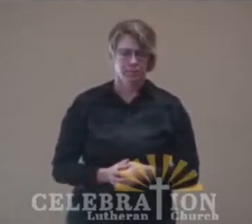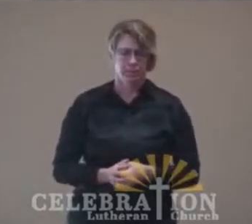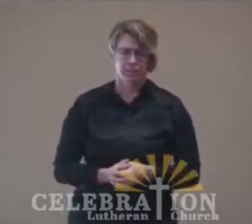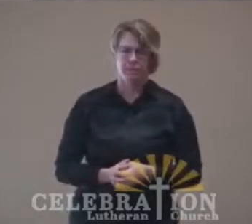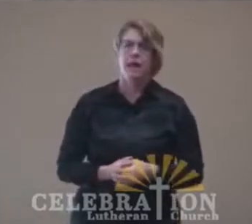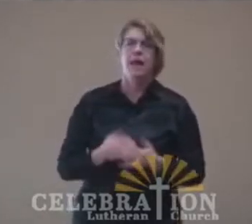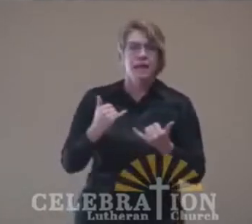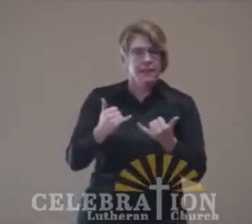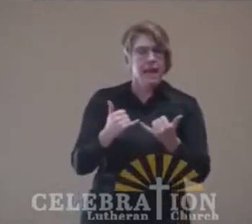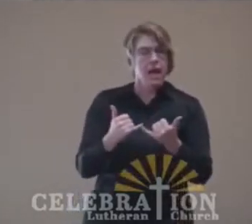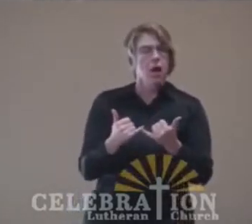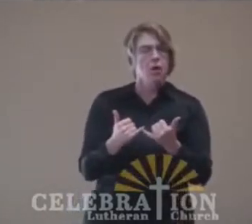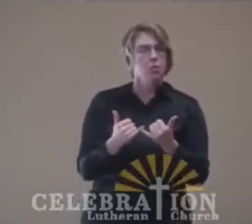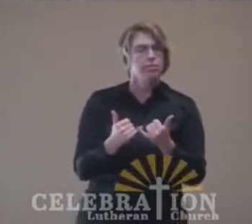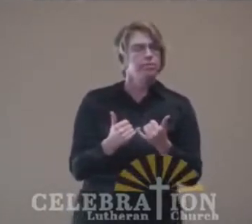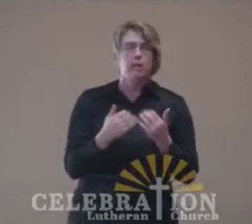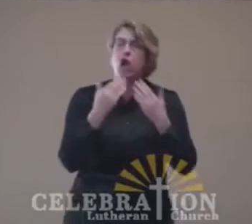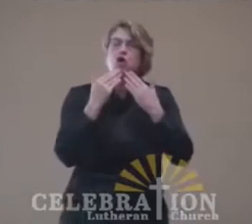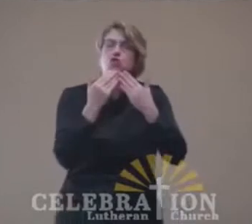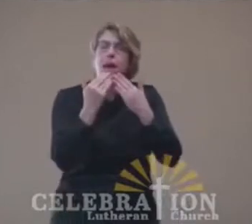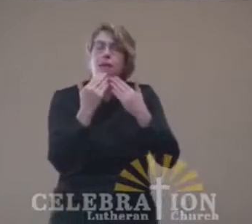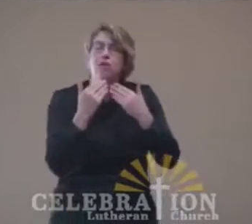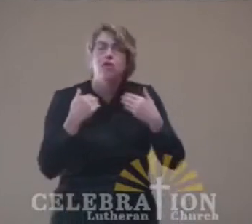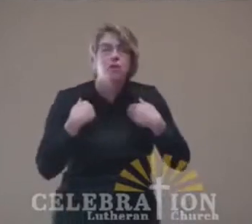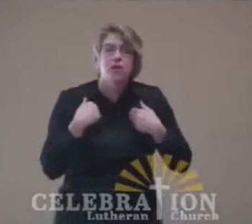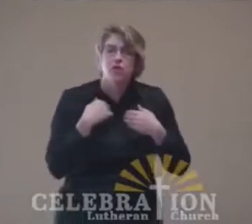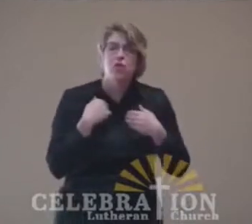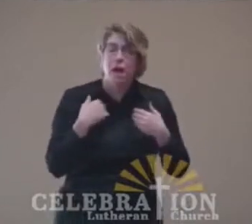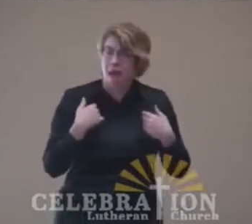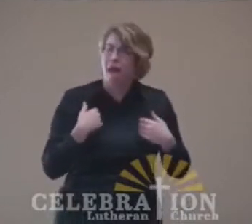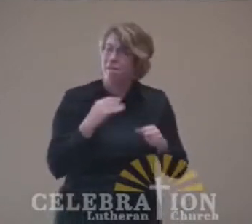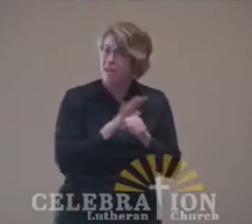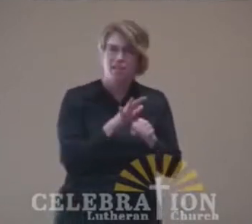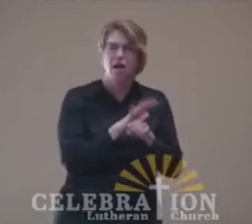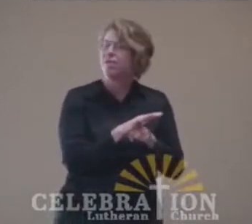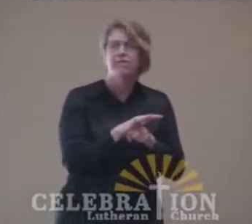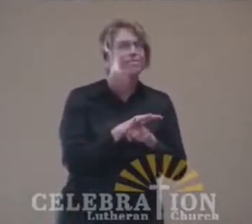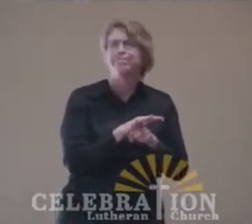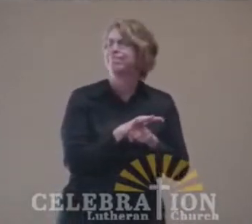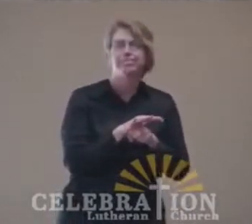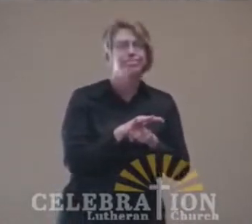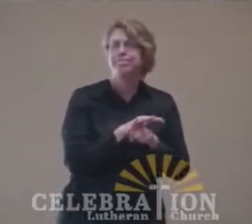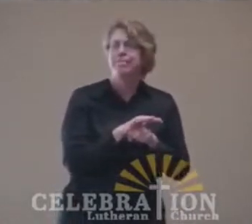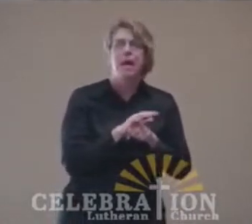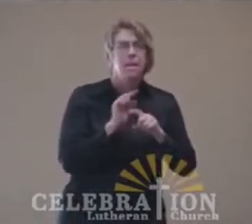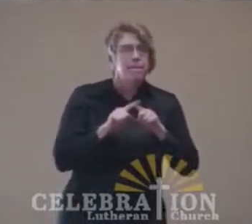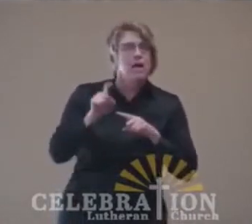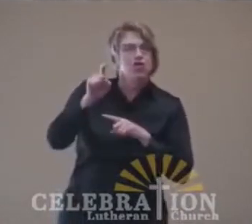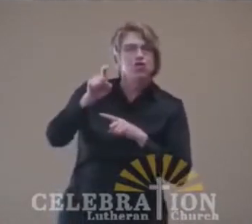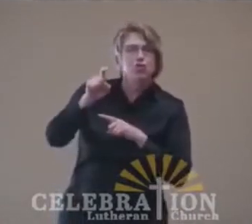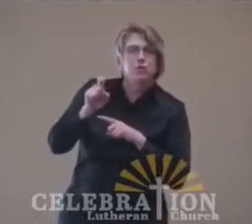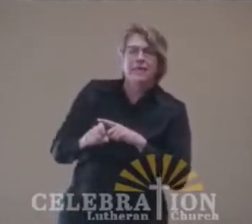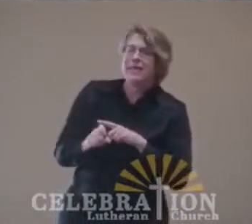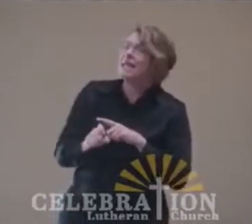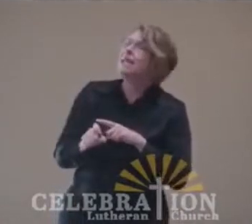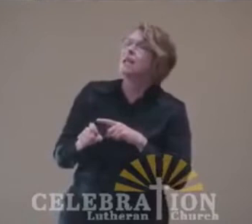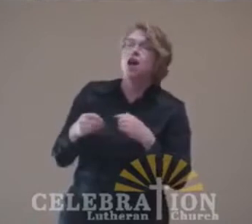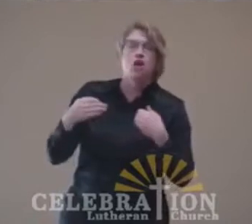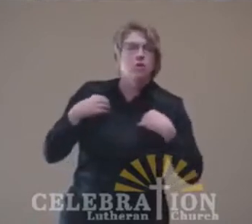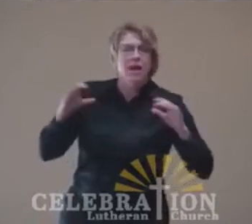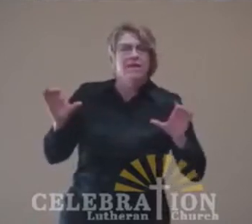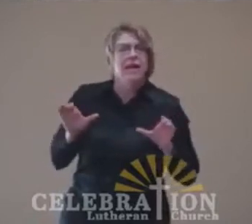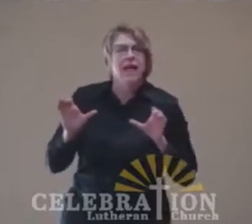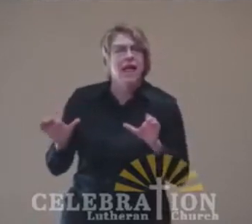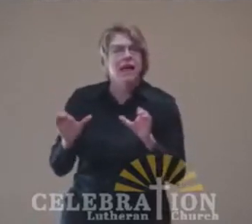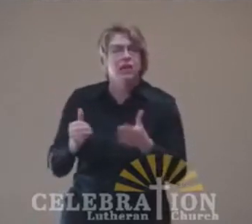gratitude for what you have is not enough. It's empty hymns of praise if your worship is not accompanied by some act towards